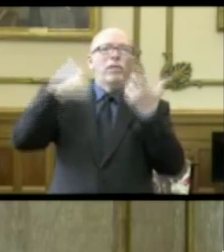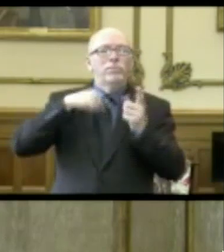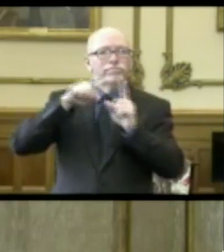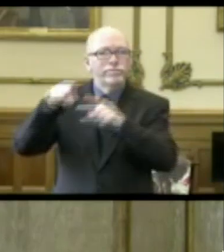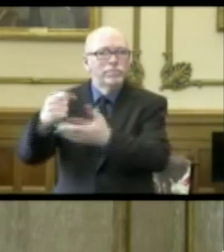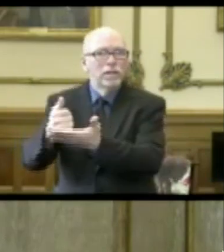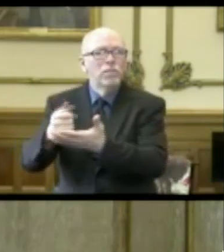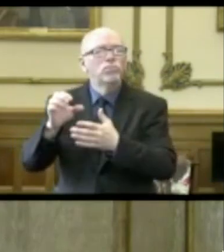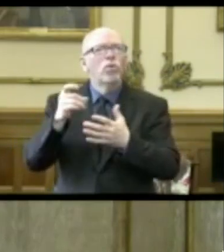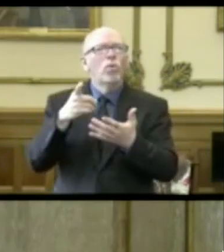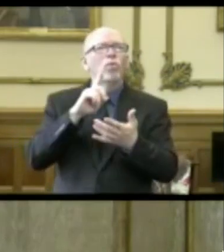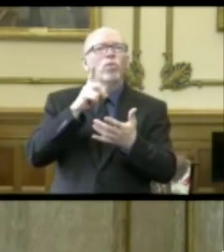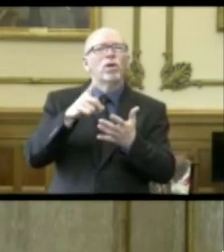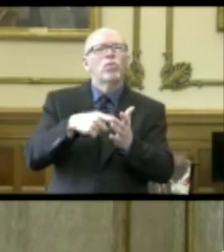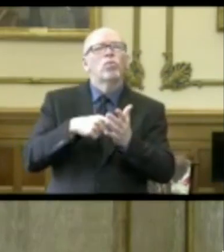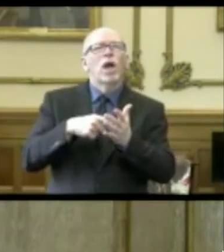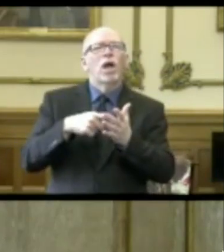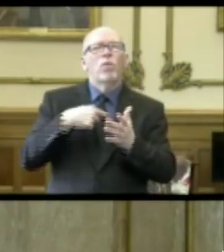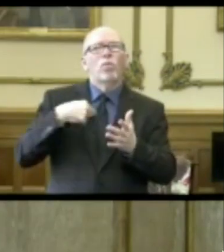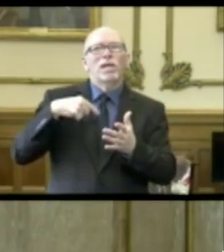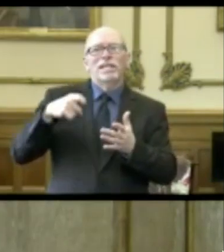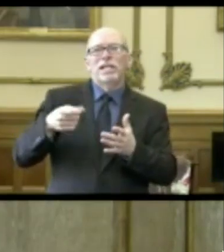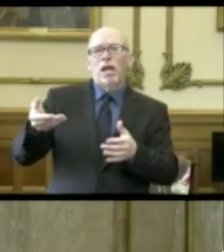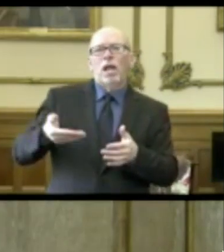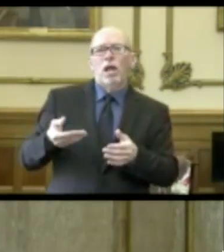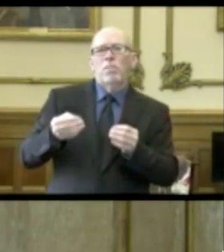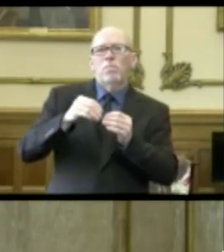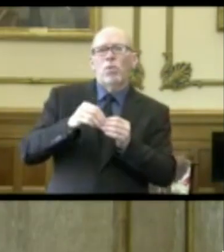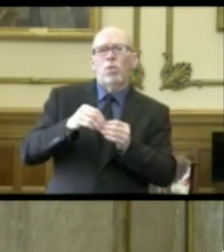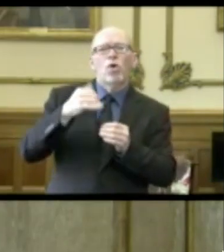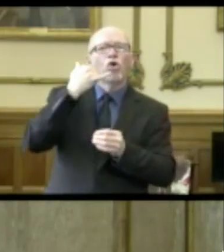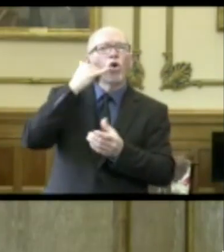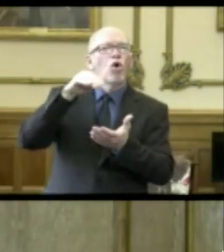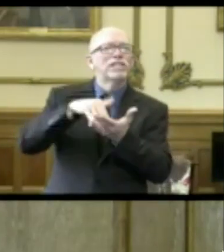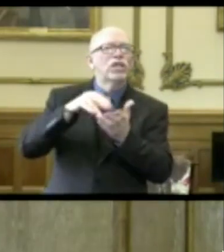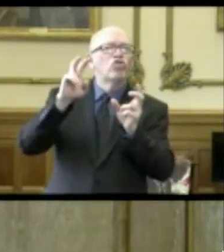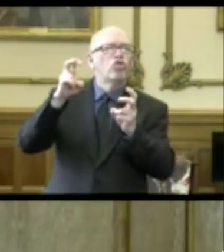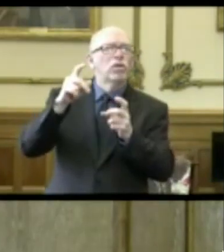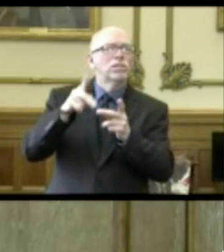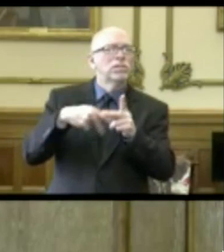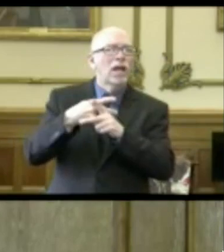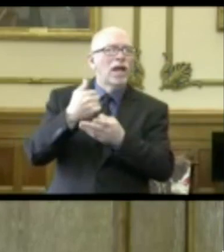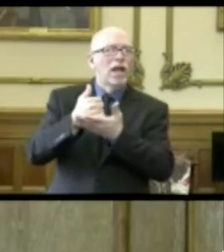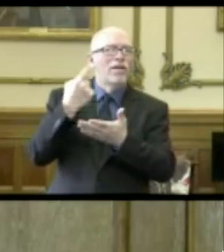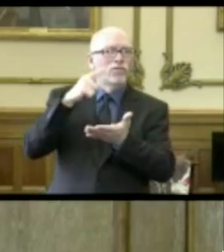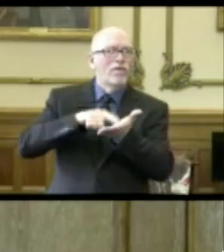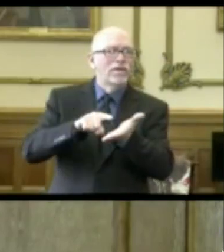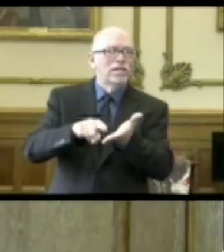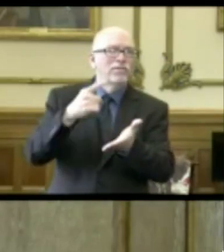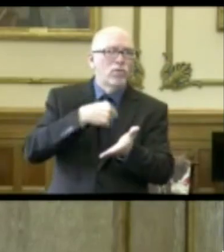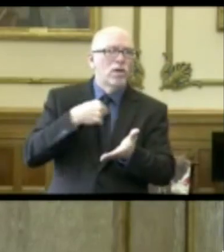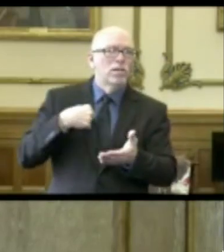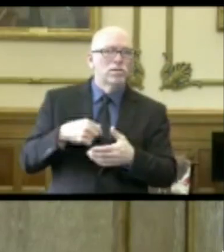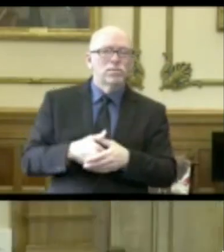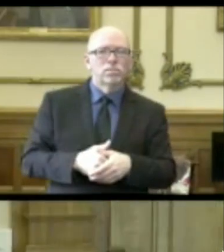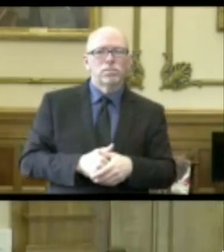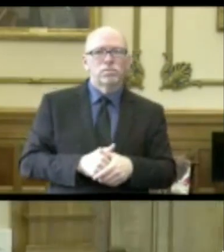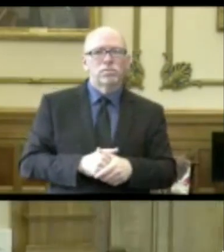continue that. It's going to require hiring additional call center type help to be doing some of this investigation for us.